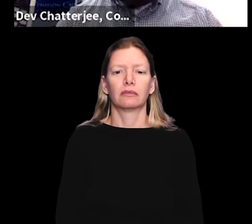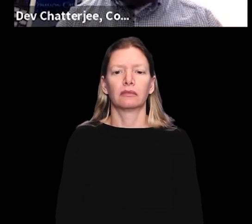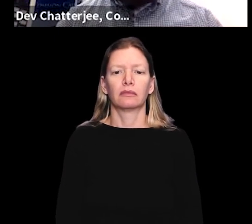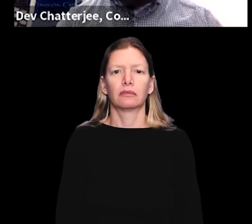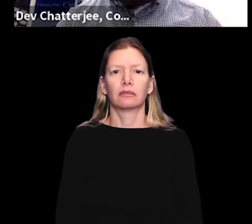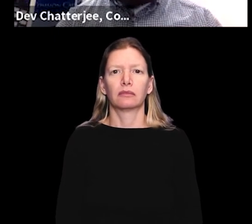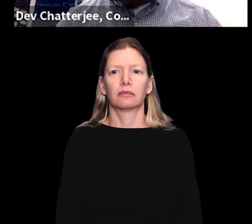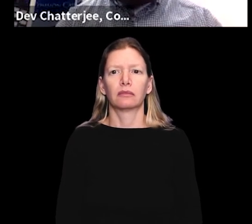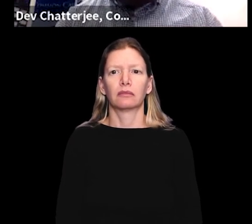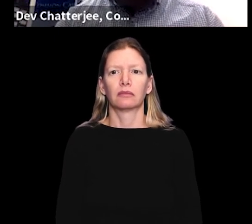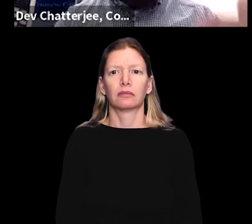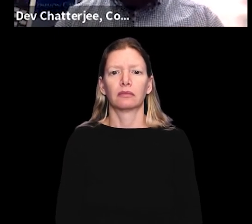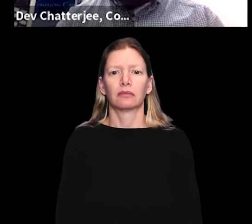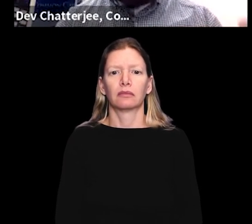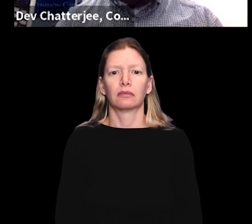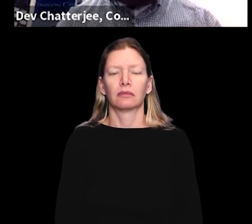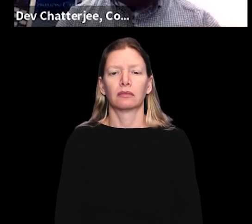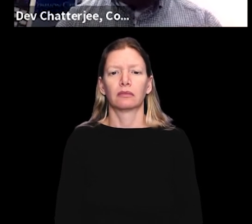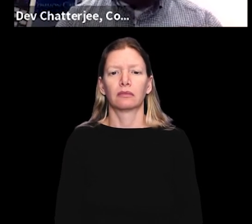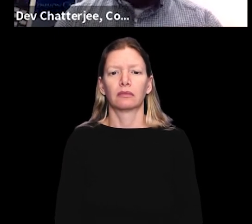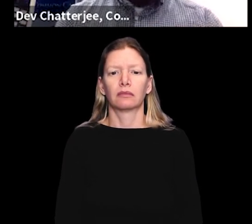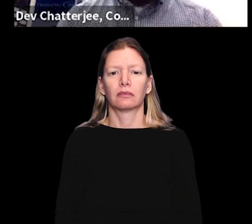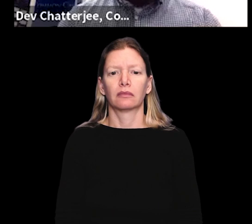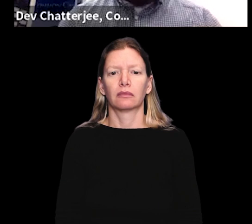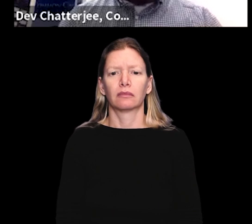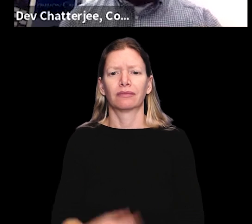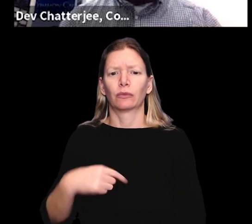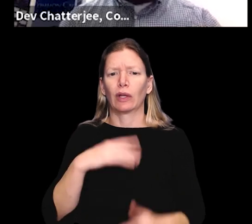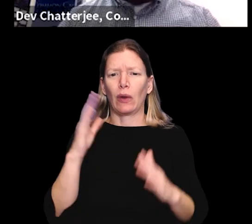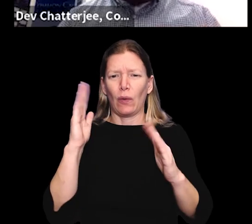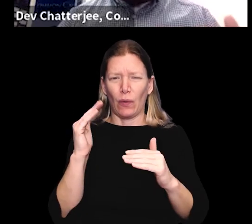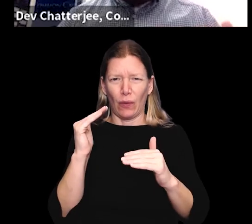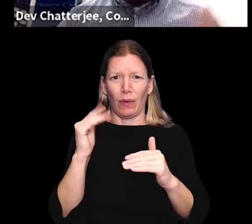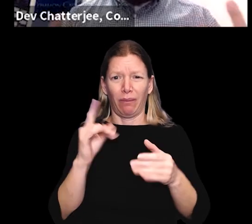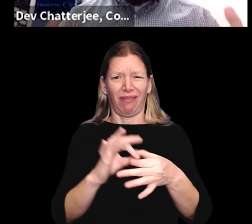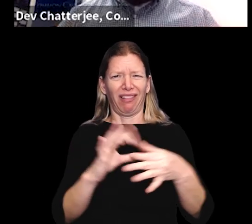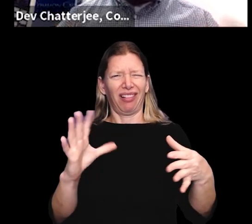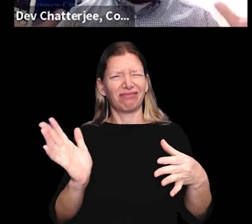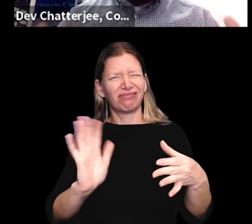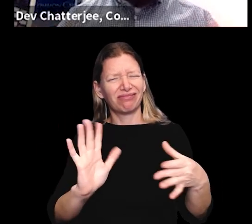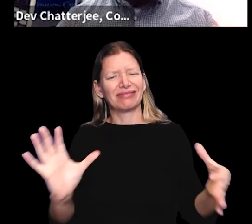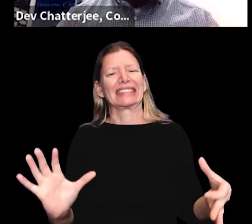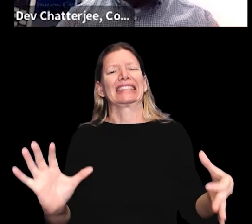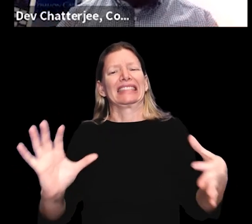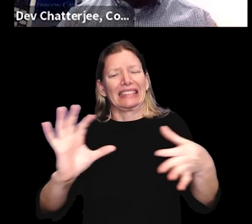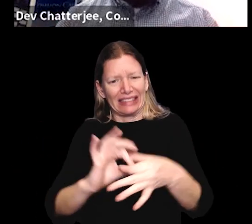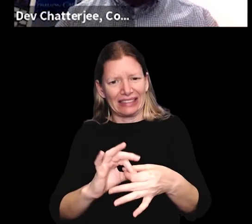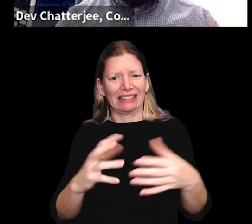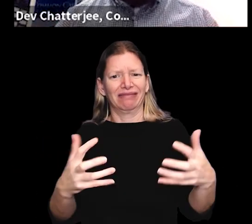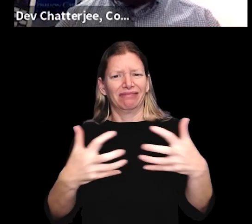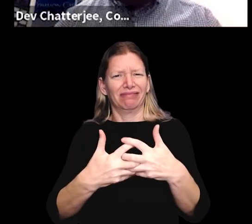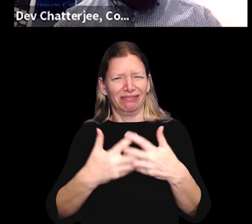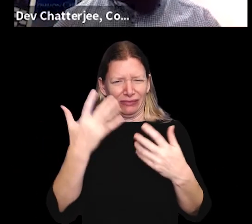participate in. So we are hoping to combine these two